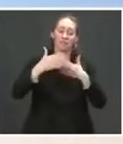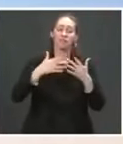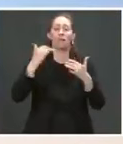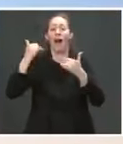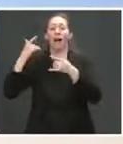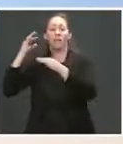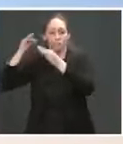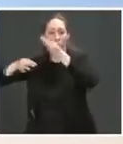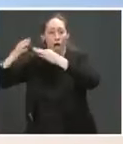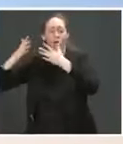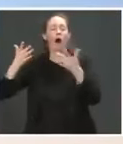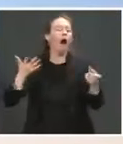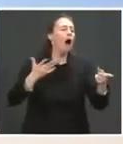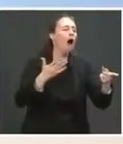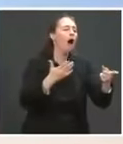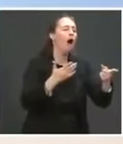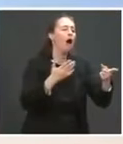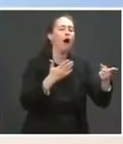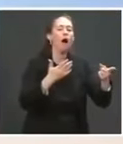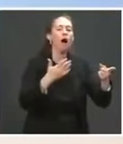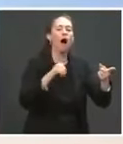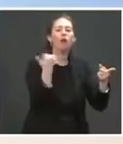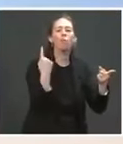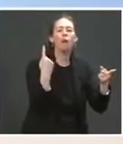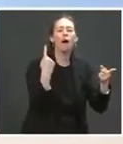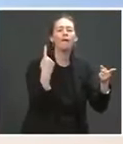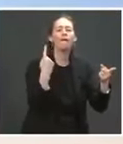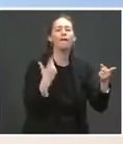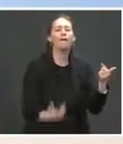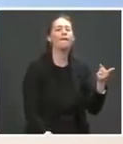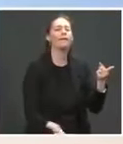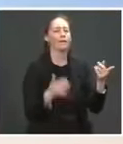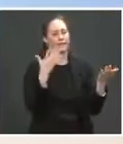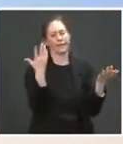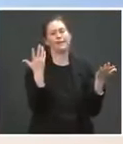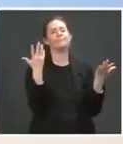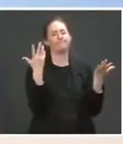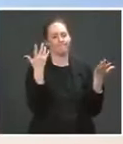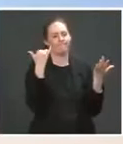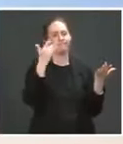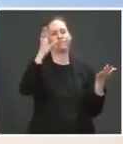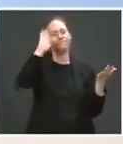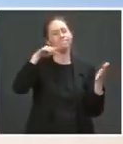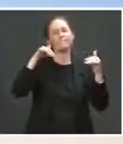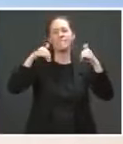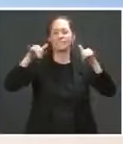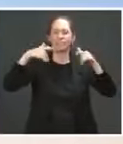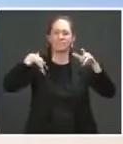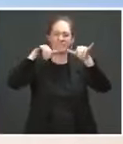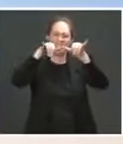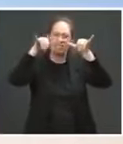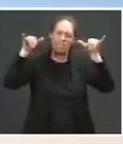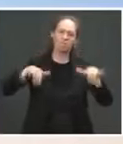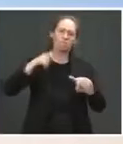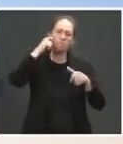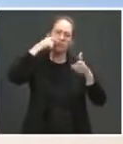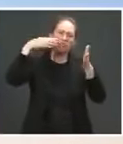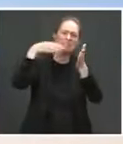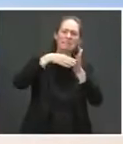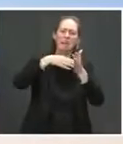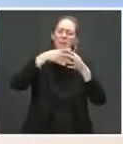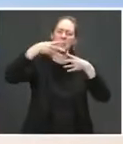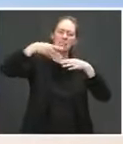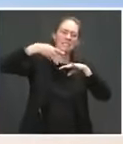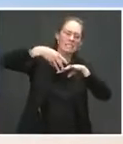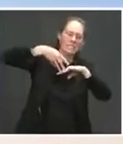So our focus is on working to address systemic racism and implicit bias head-on, and of course, to passing laws and